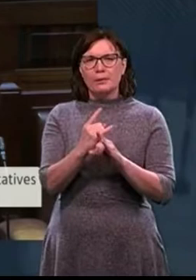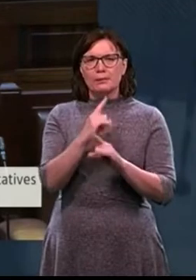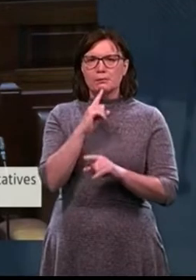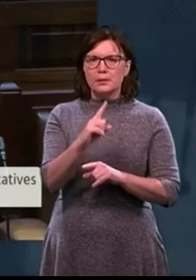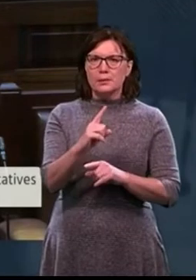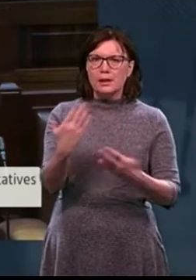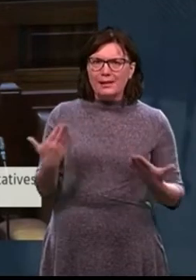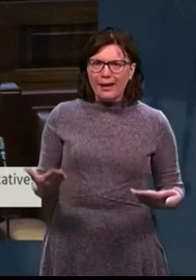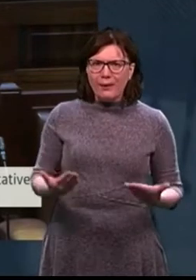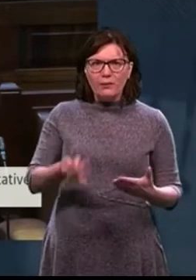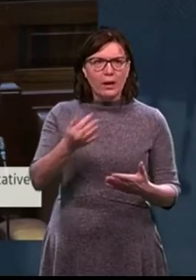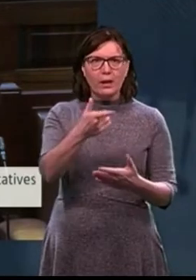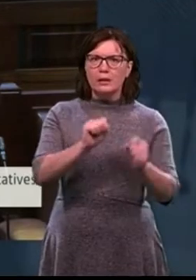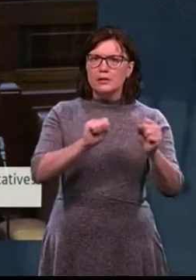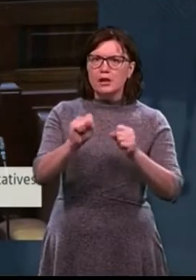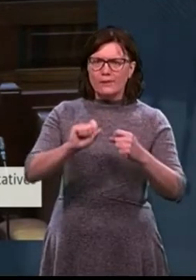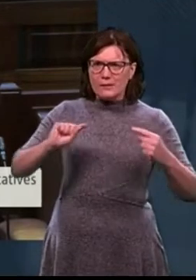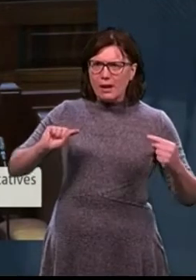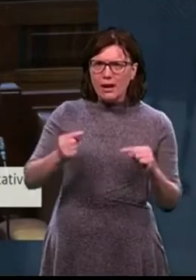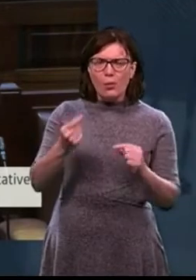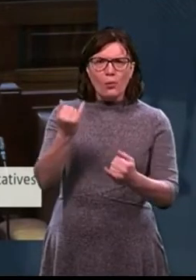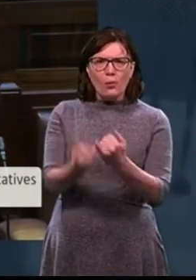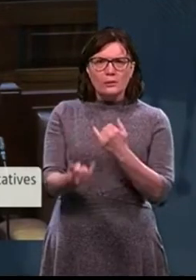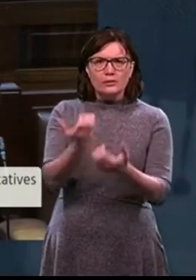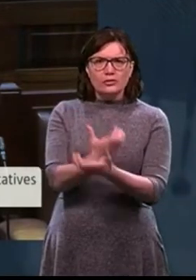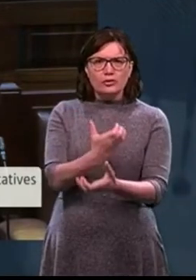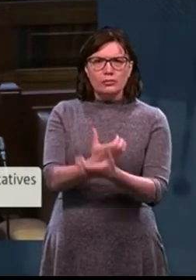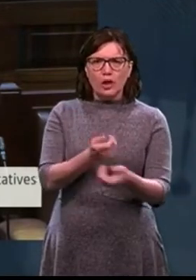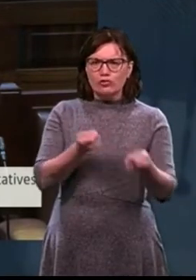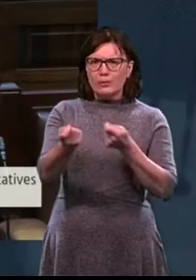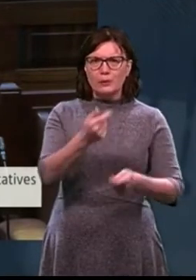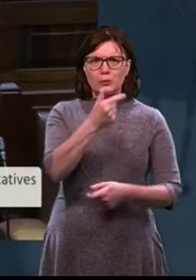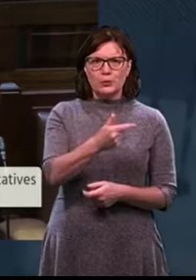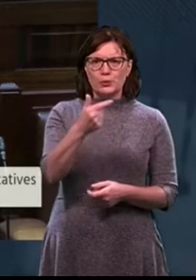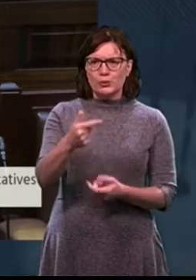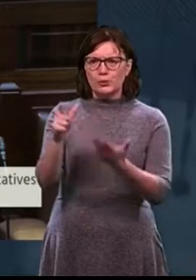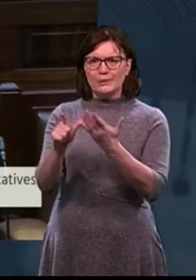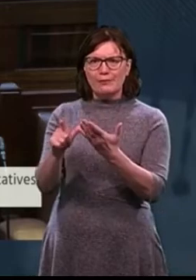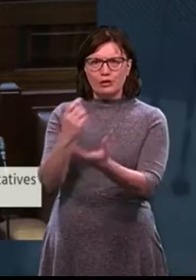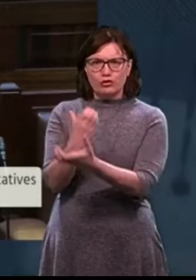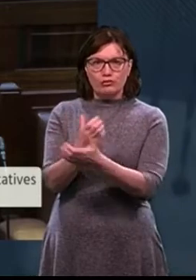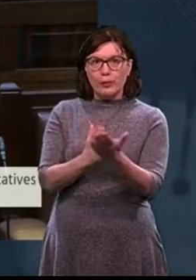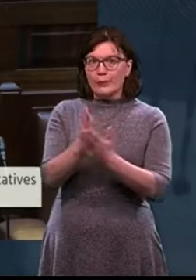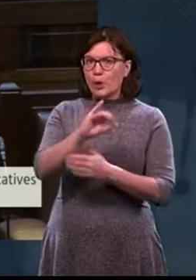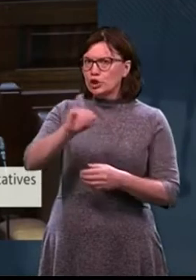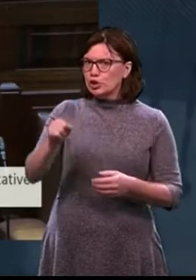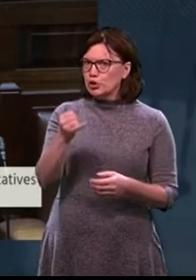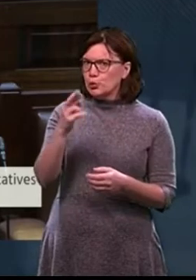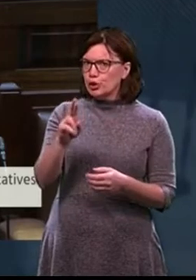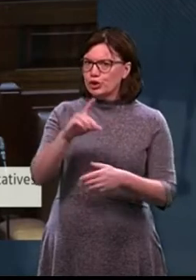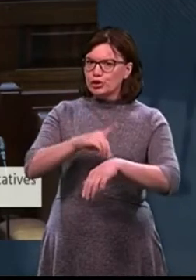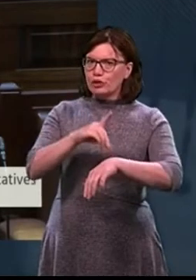actually harmed them. The treatment of 227 children by a junior doctor, who is not